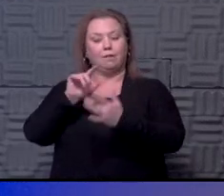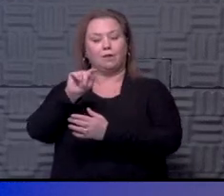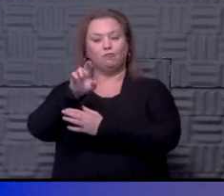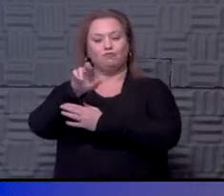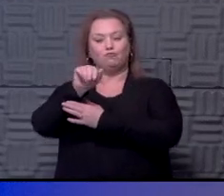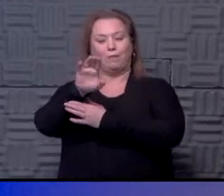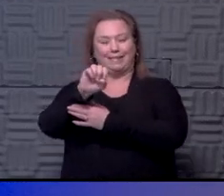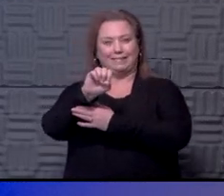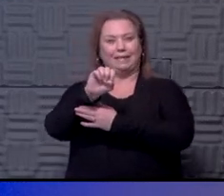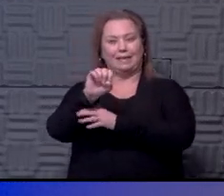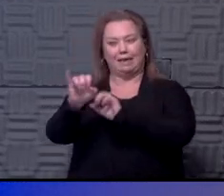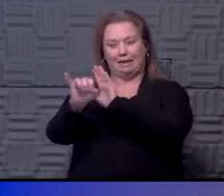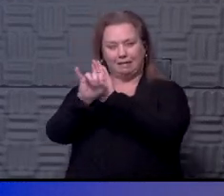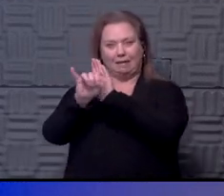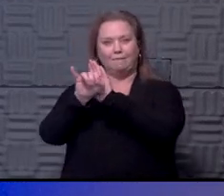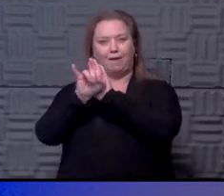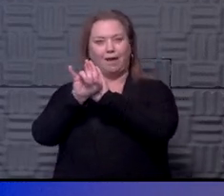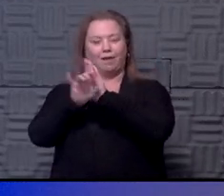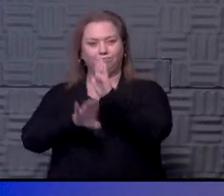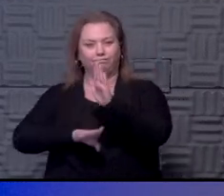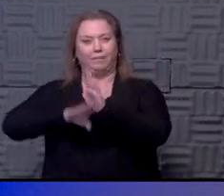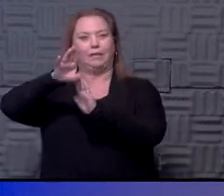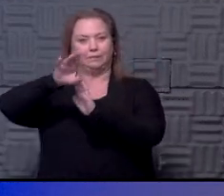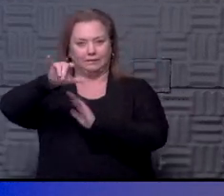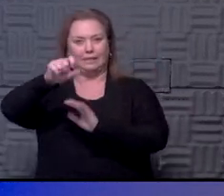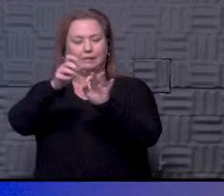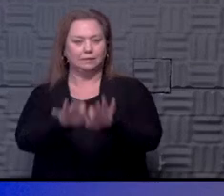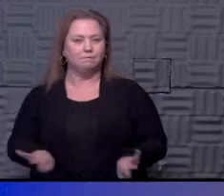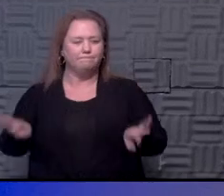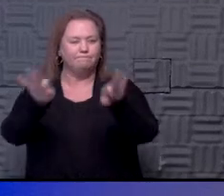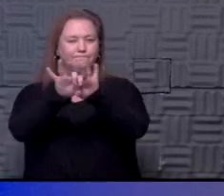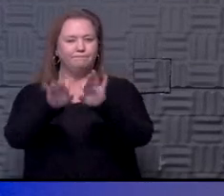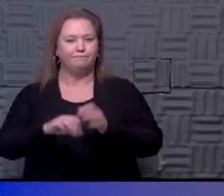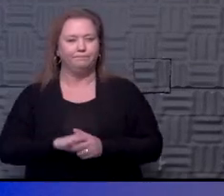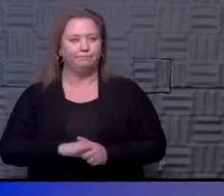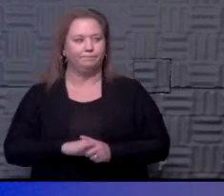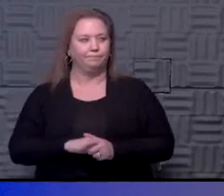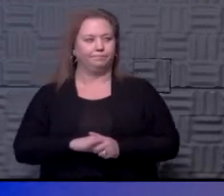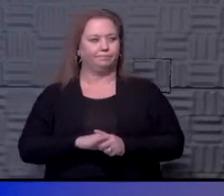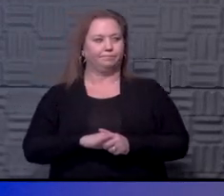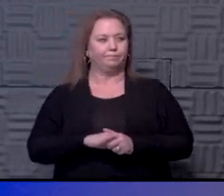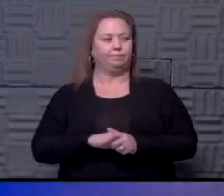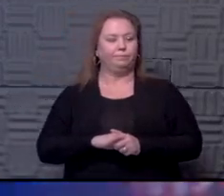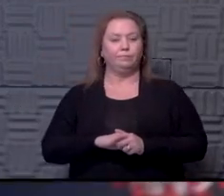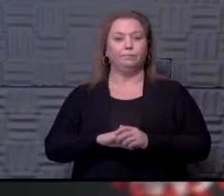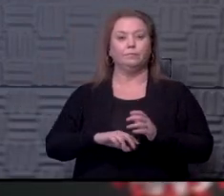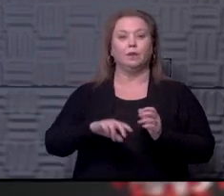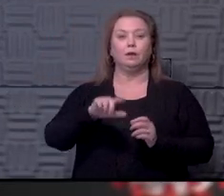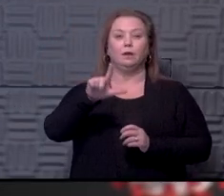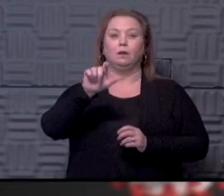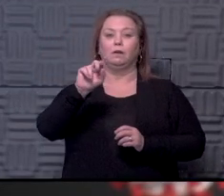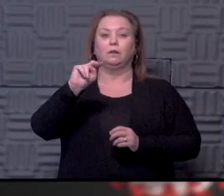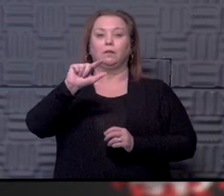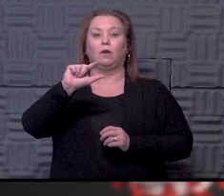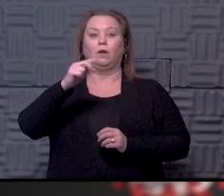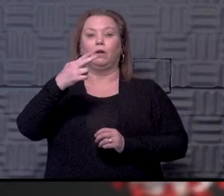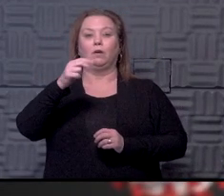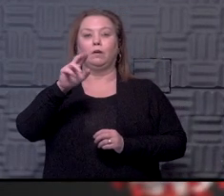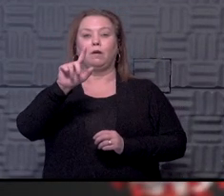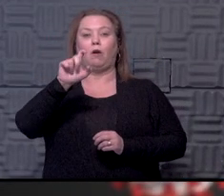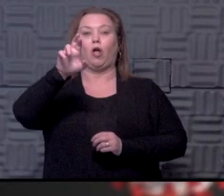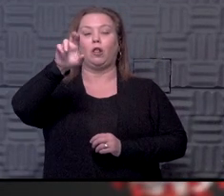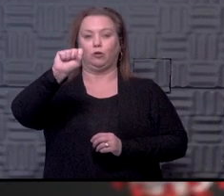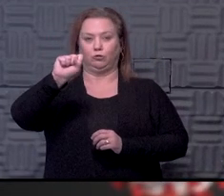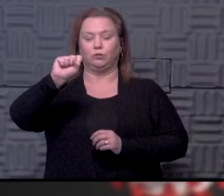identify surges or outbreaks is going to still be extremely important moving forward. I've read that long haulers have received some relief